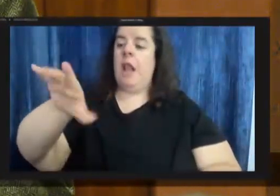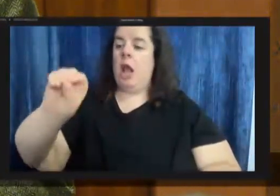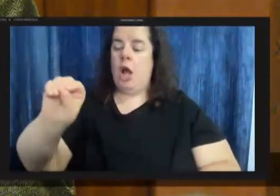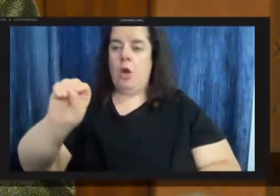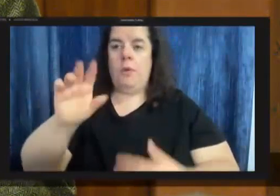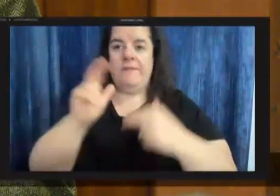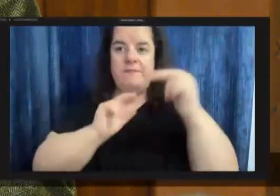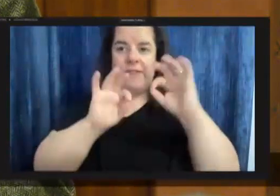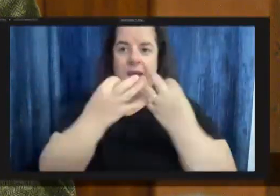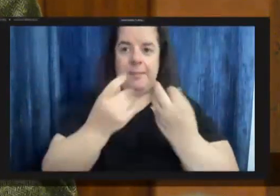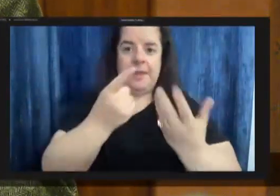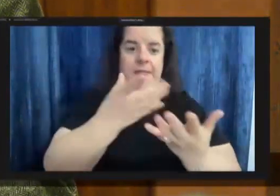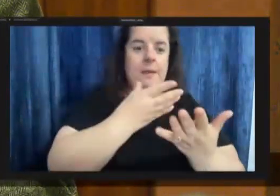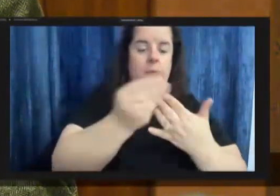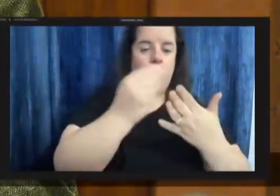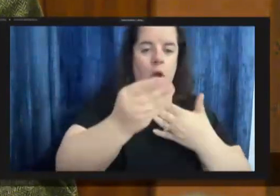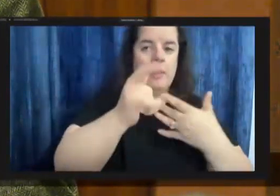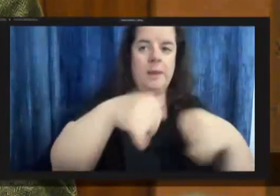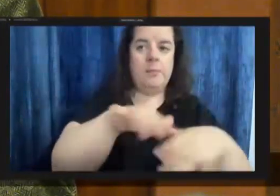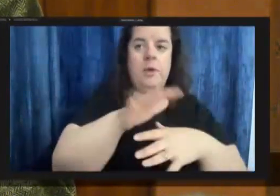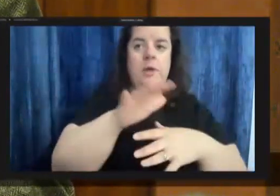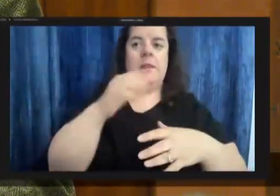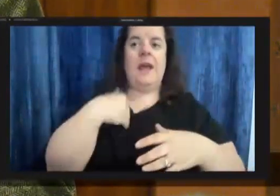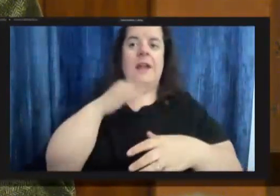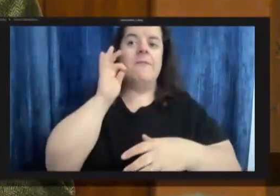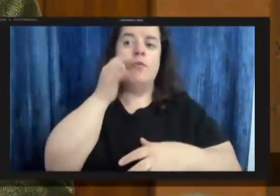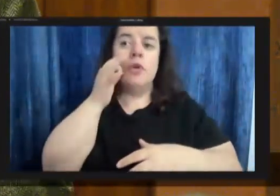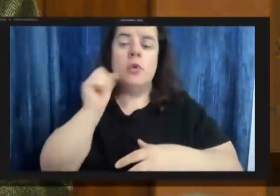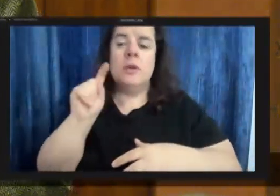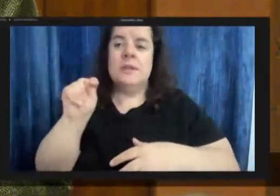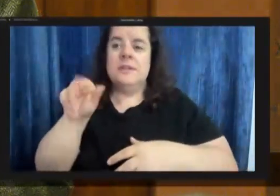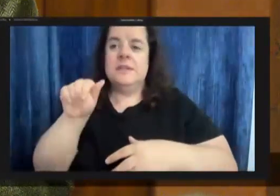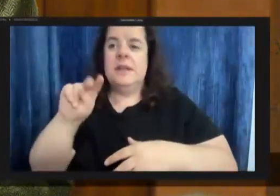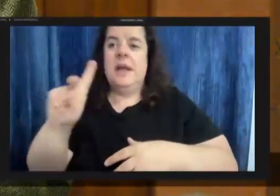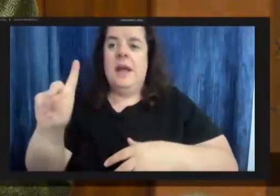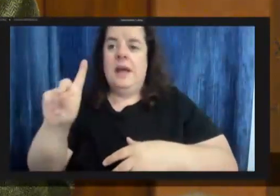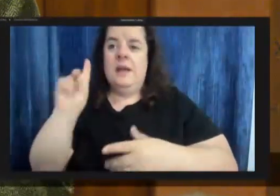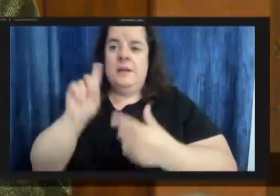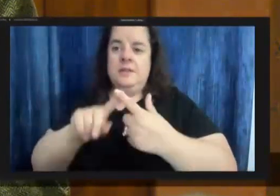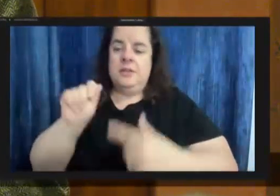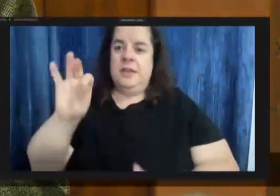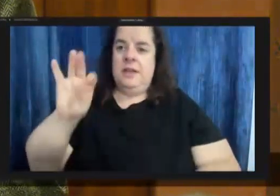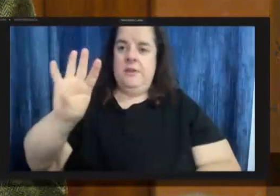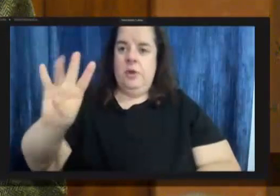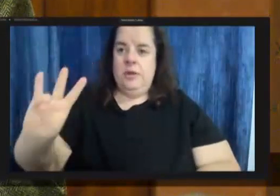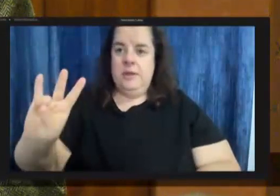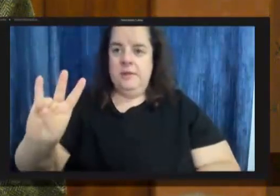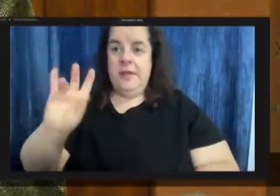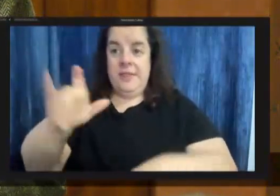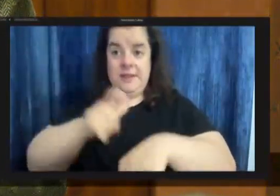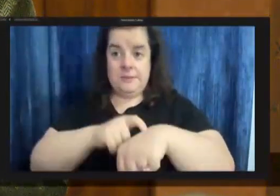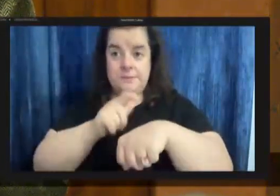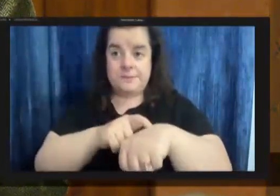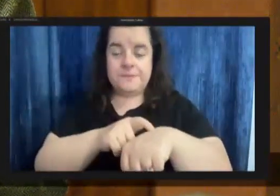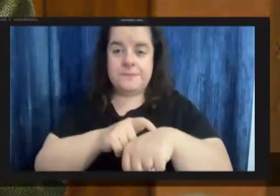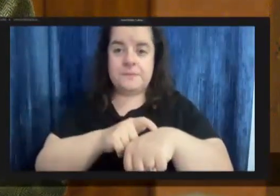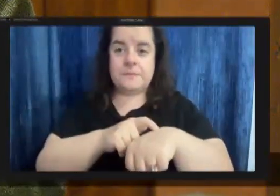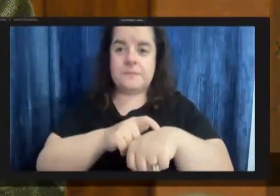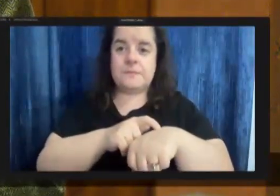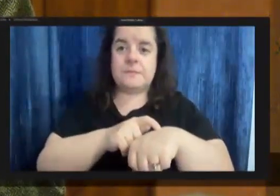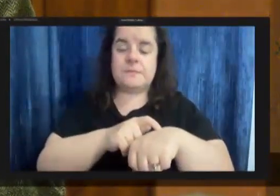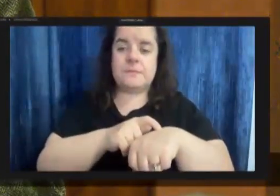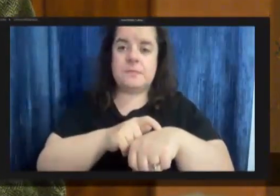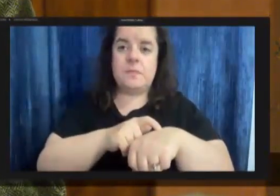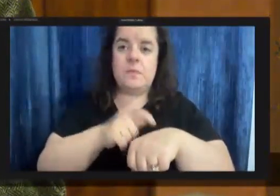property owned a fruit stand in a shoe repair shop up until 1947. at that point um the